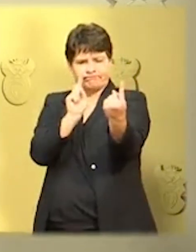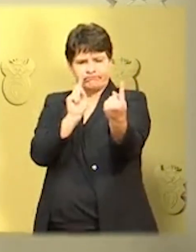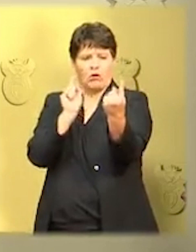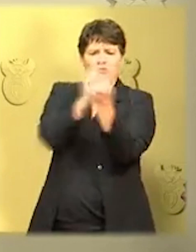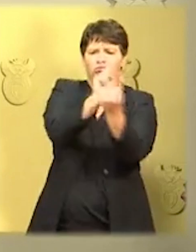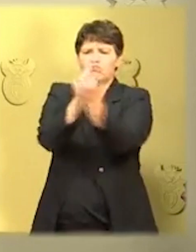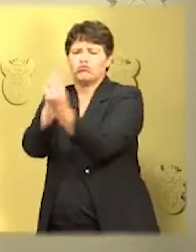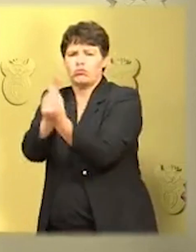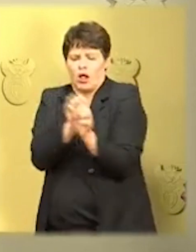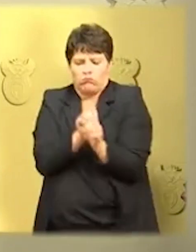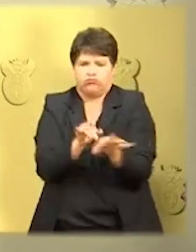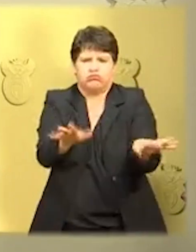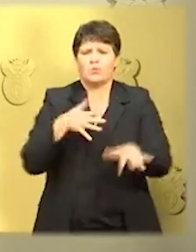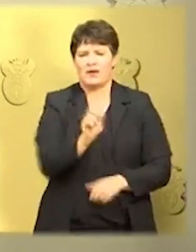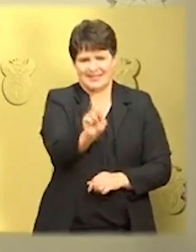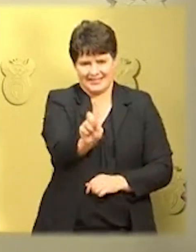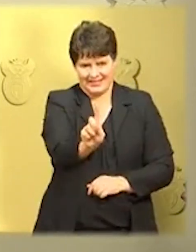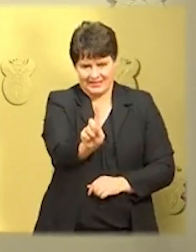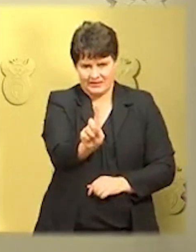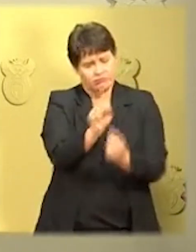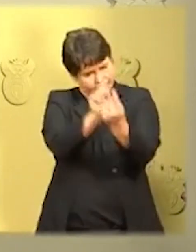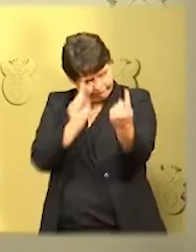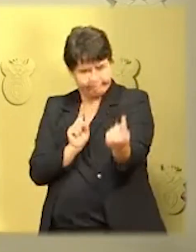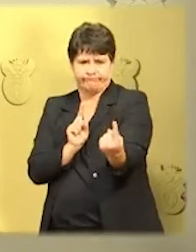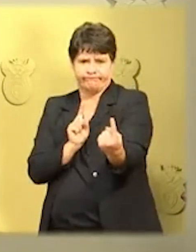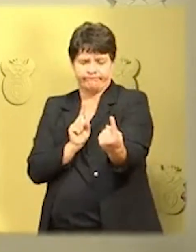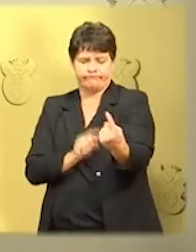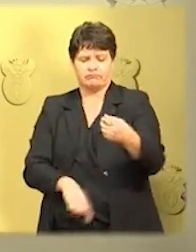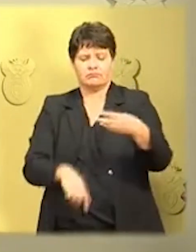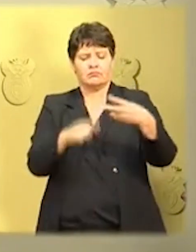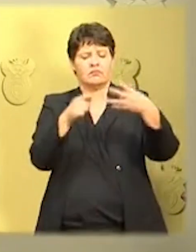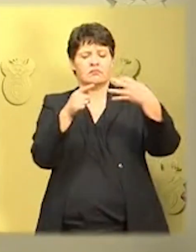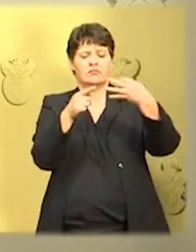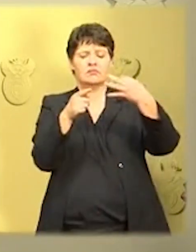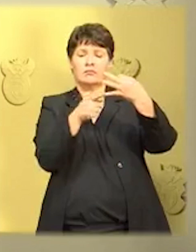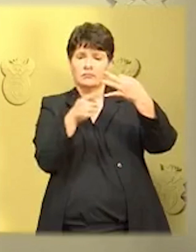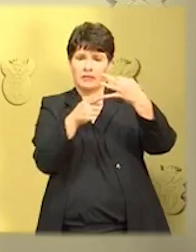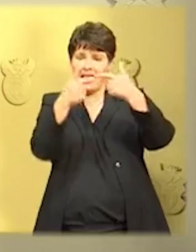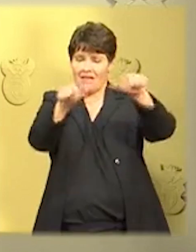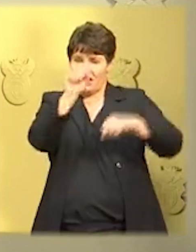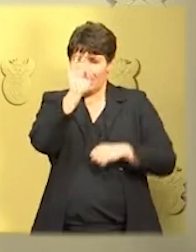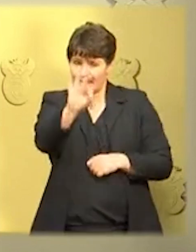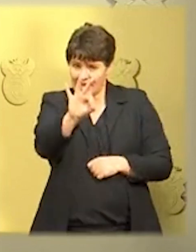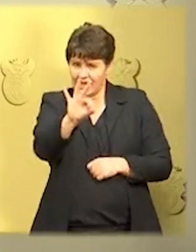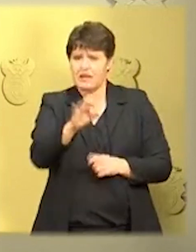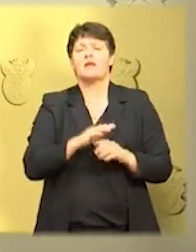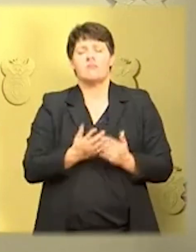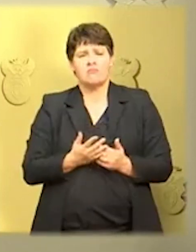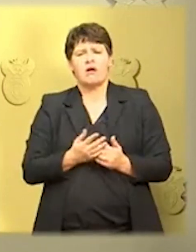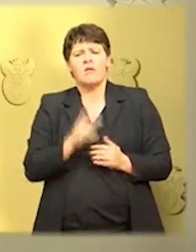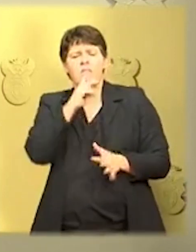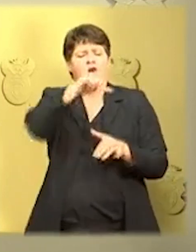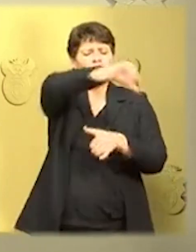Level 3 involves the easing of some restrictions including on work and social activities